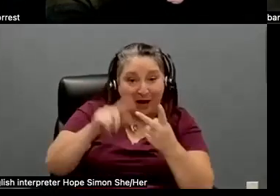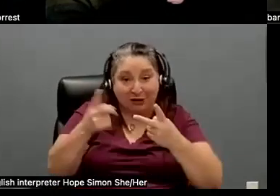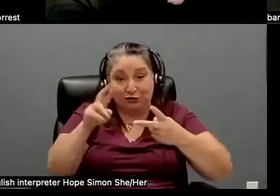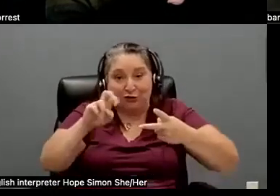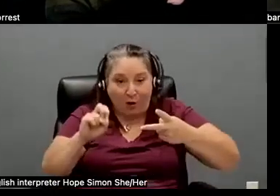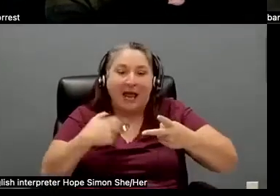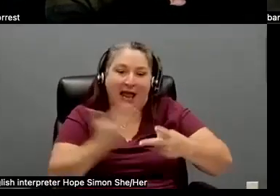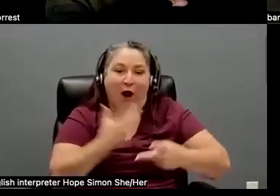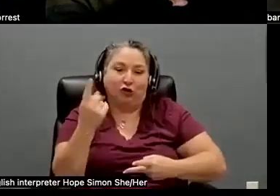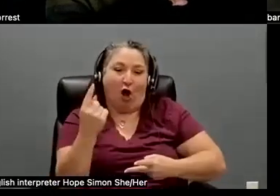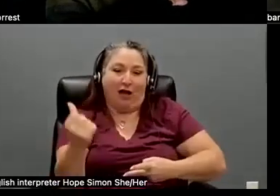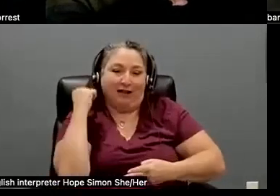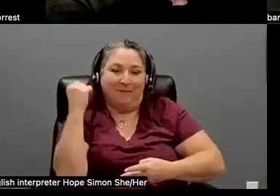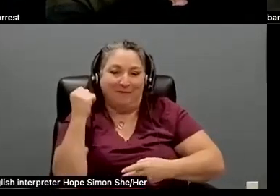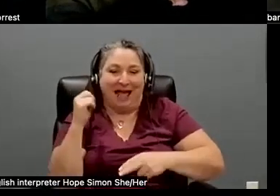Yeah. Yeah. Yeah. Yeah.